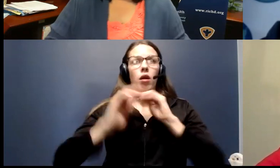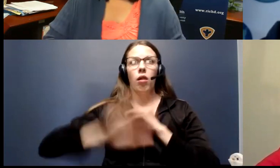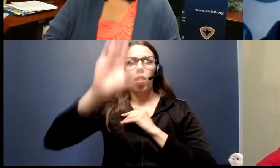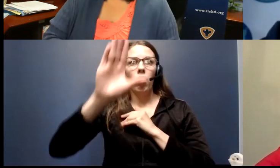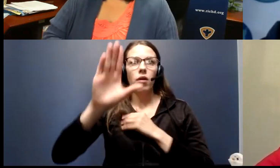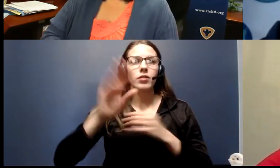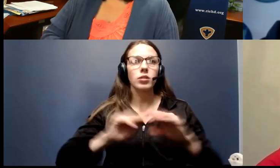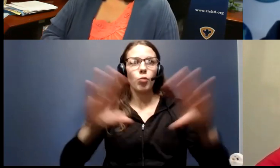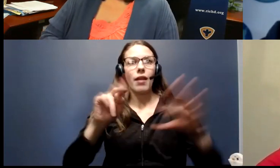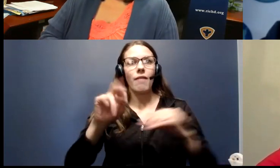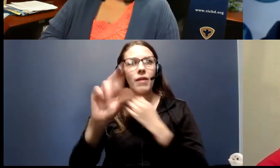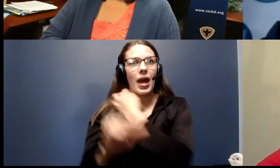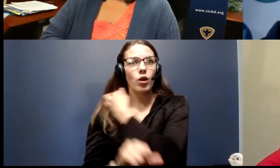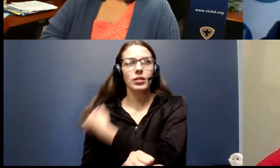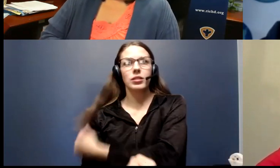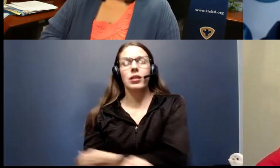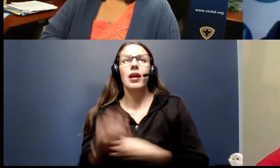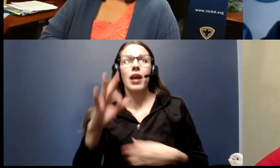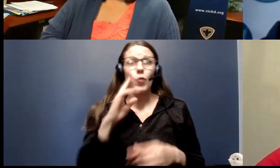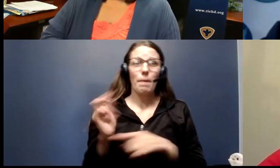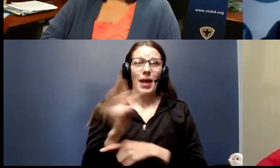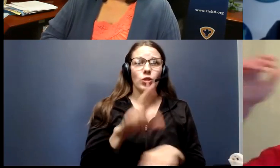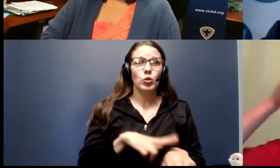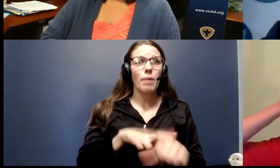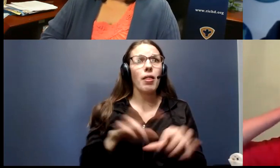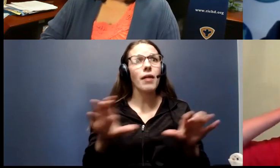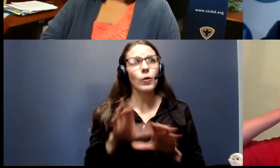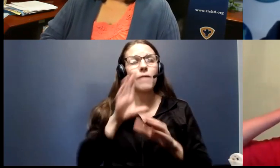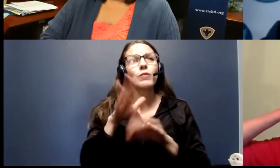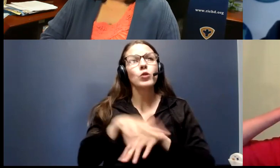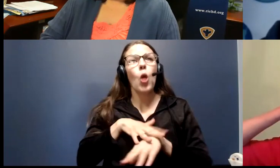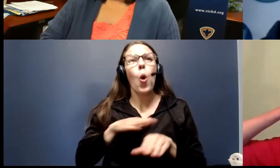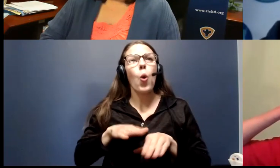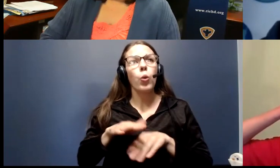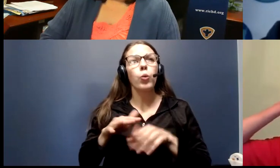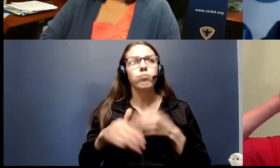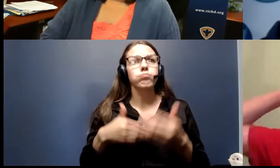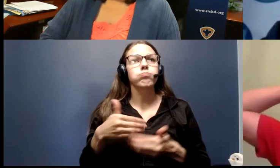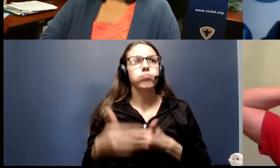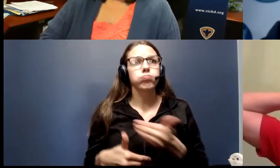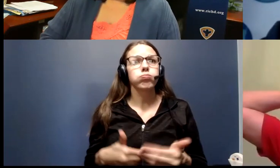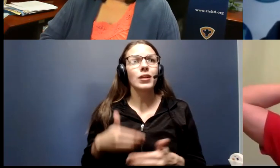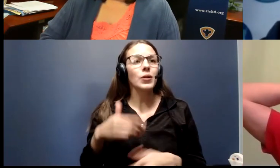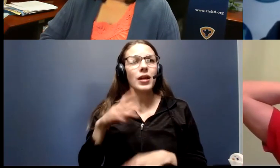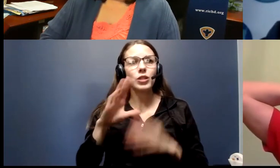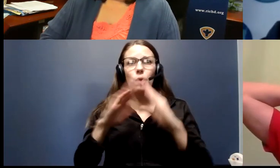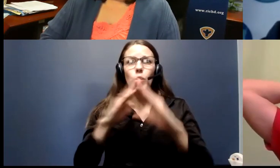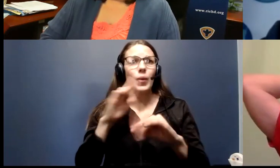spread of the virus, if we return to normal activity. As a community, we can't afford that.